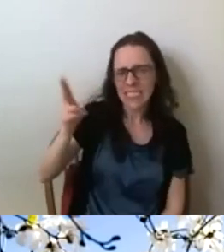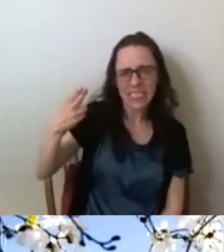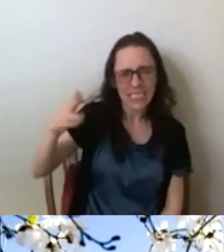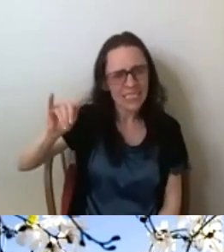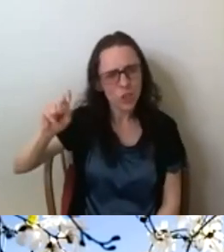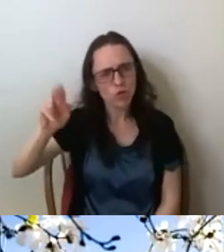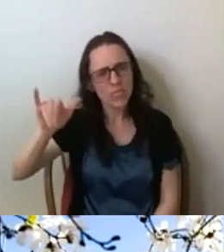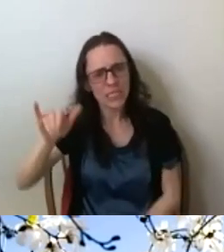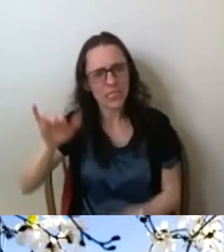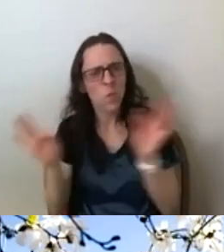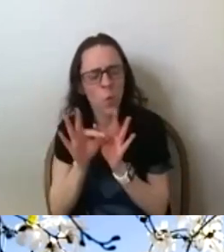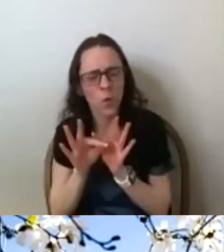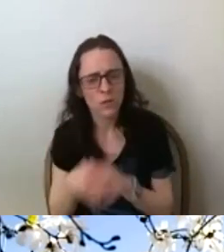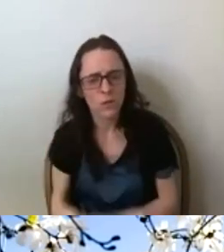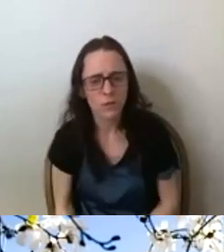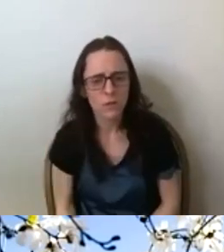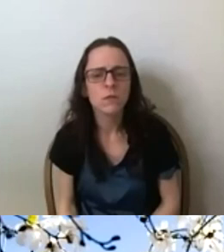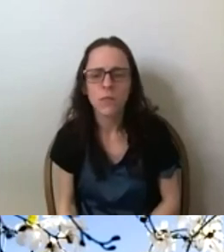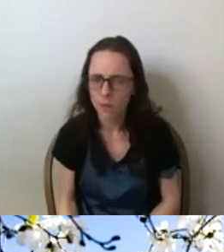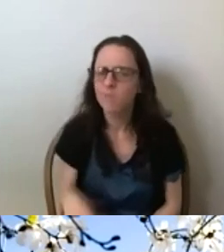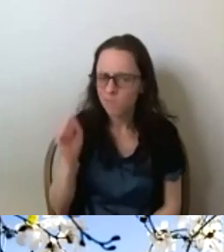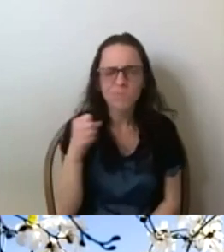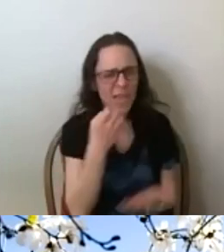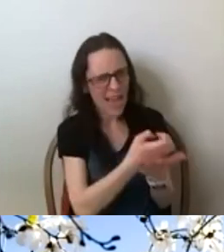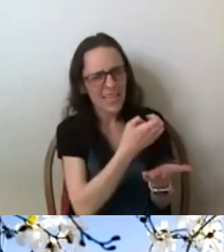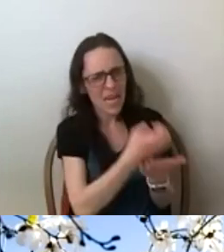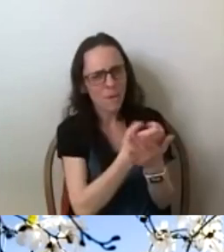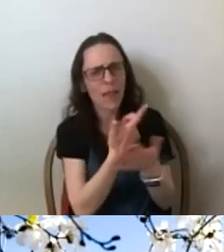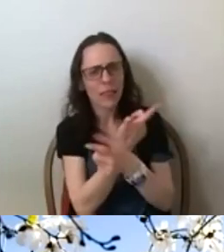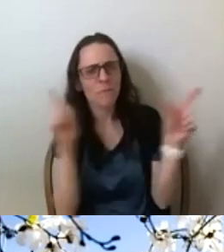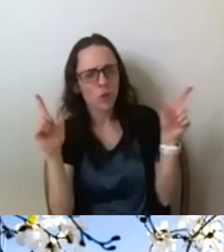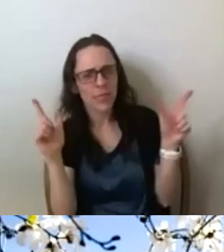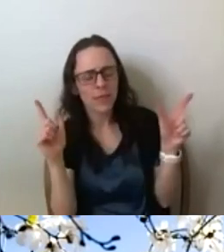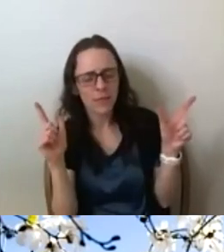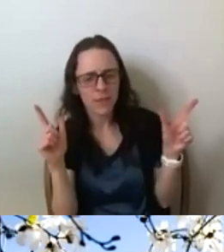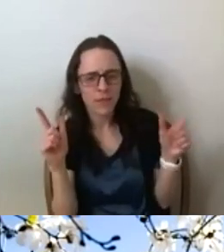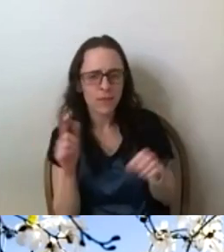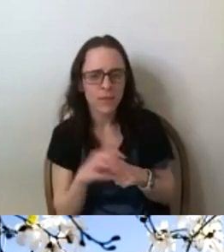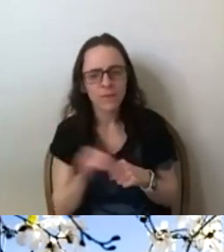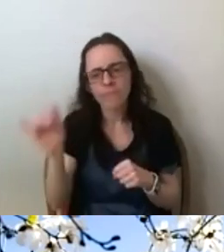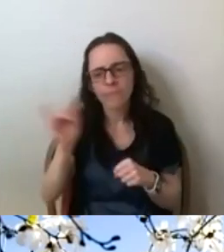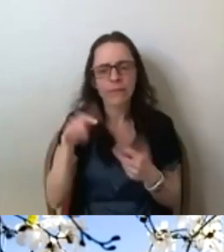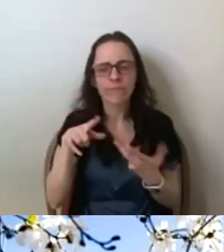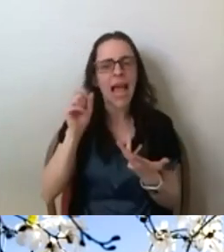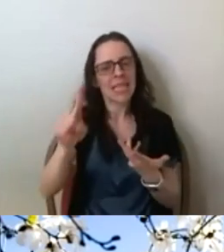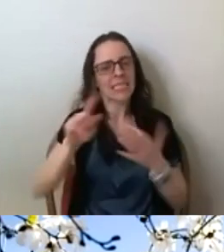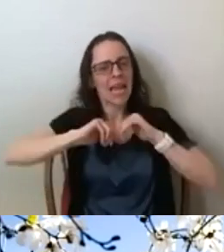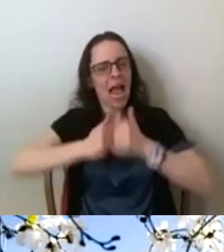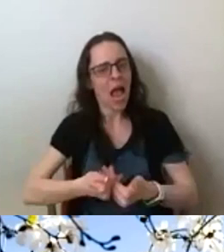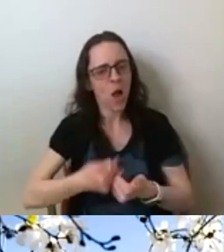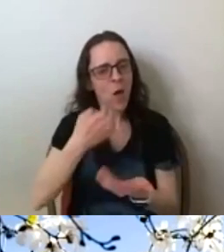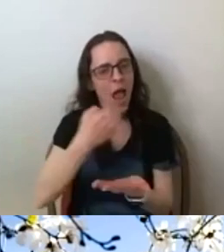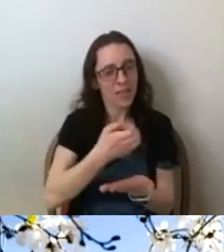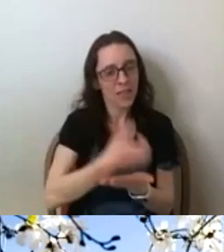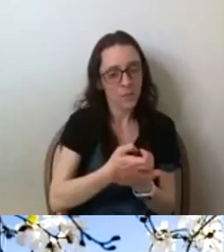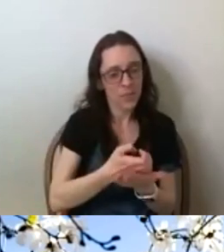Economic liberties. Is it like asking how economics will bring to justice